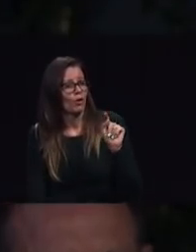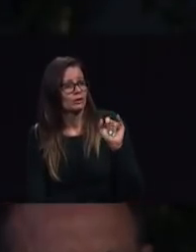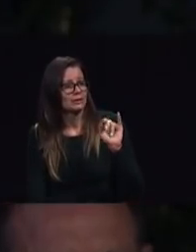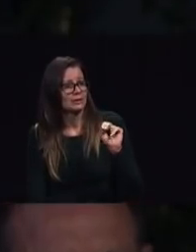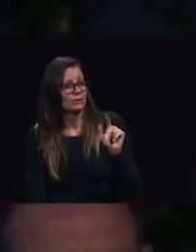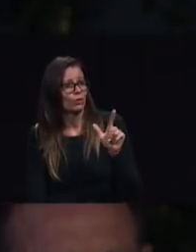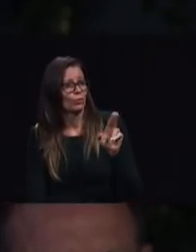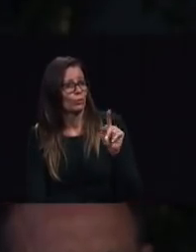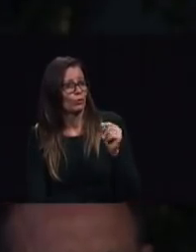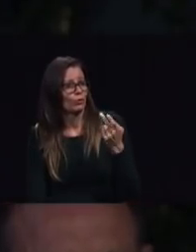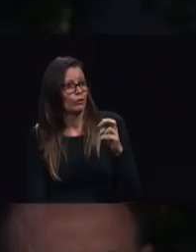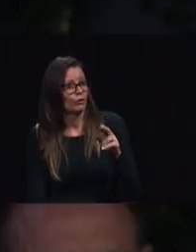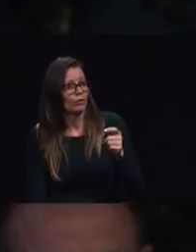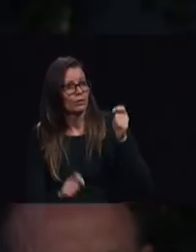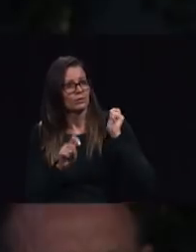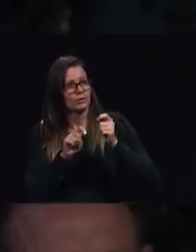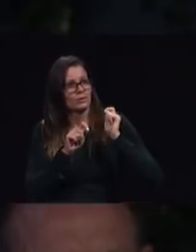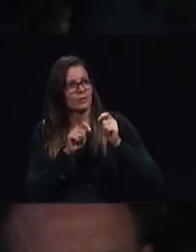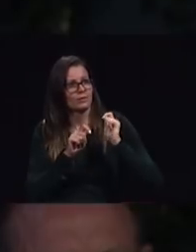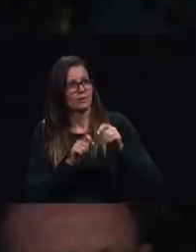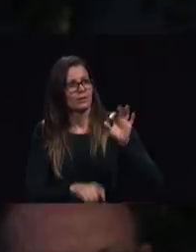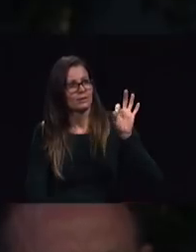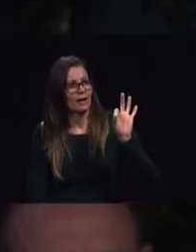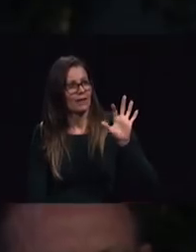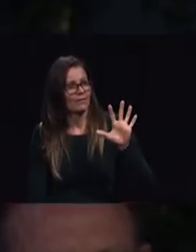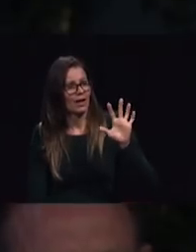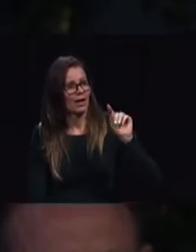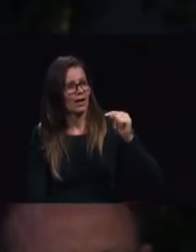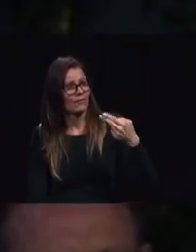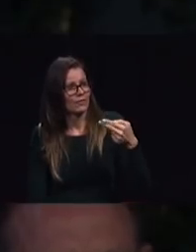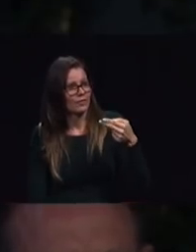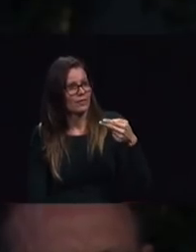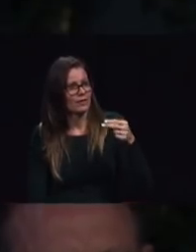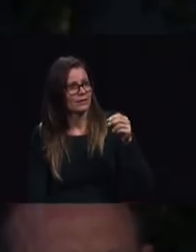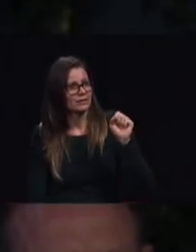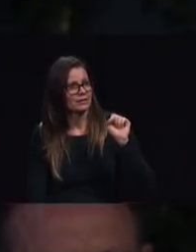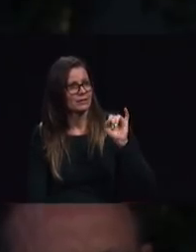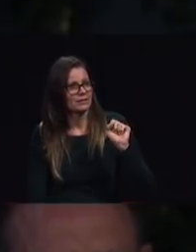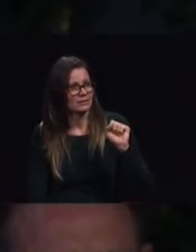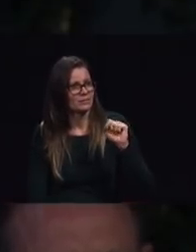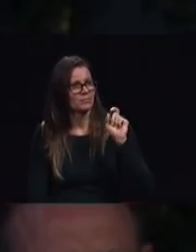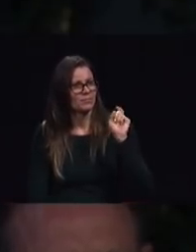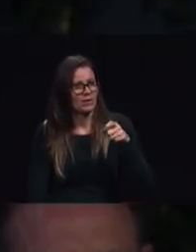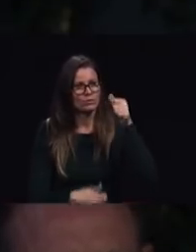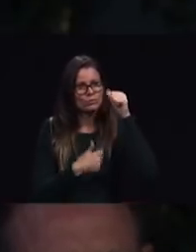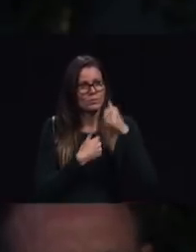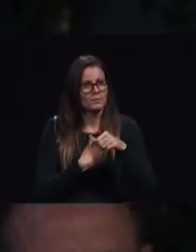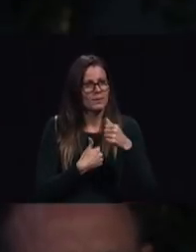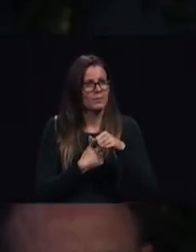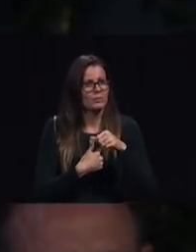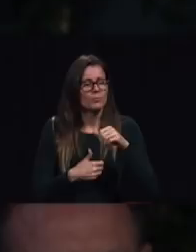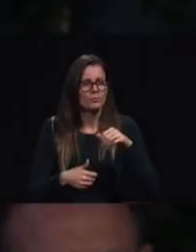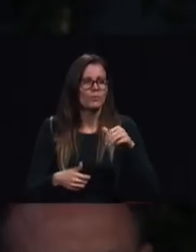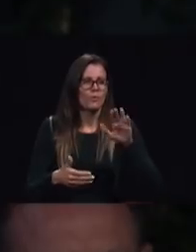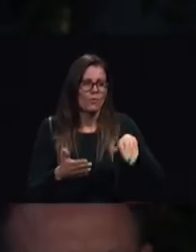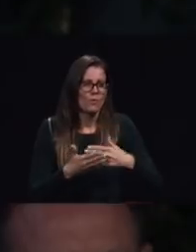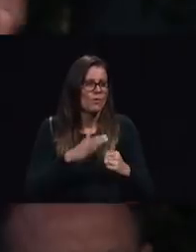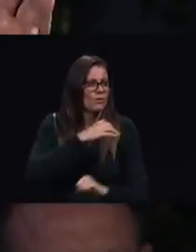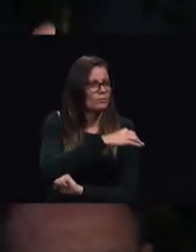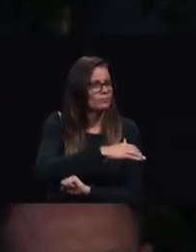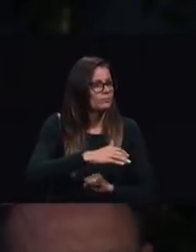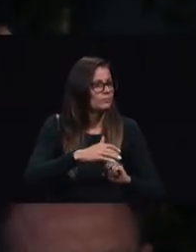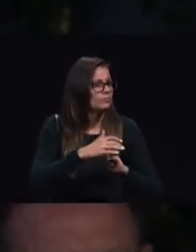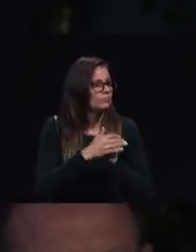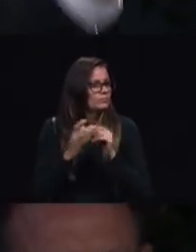castle church doors let us continue to champion all the fundamentals of protestantism sola